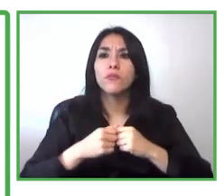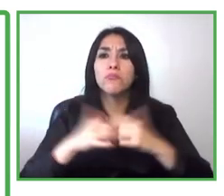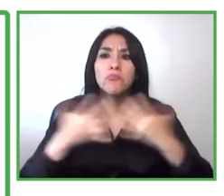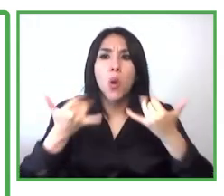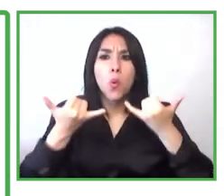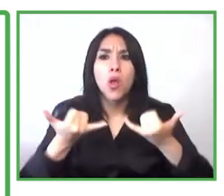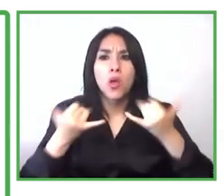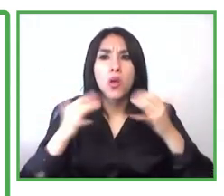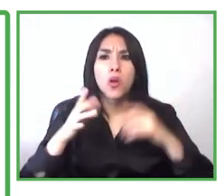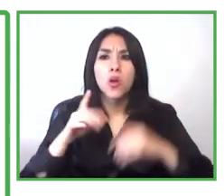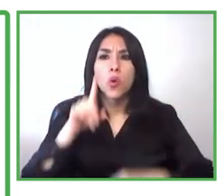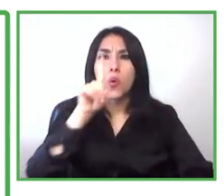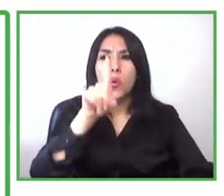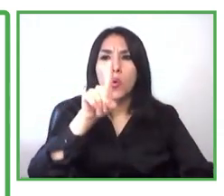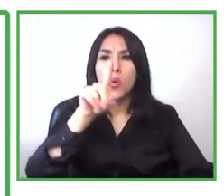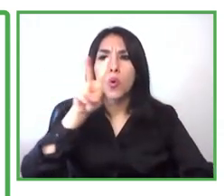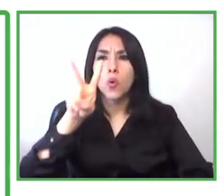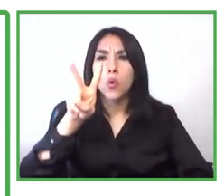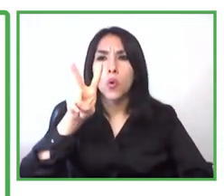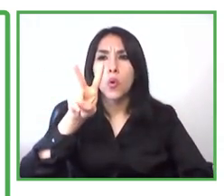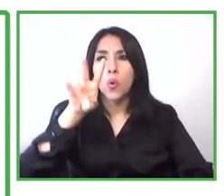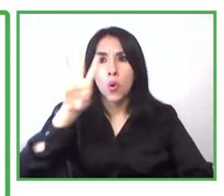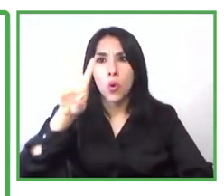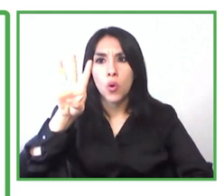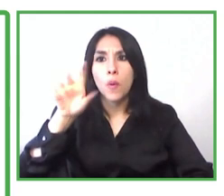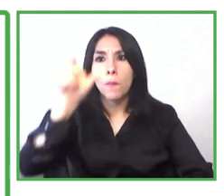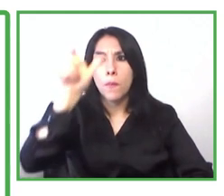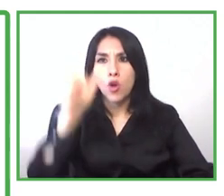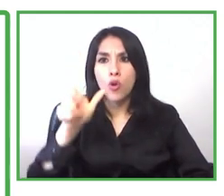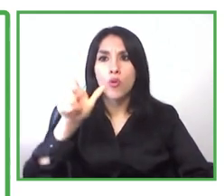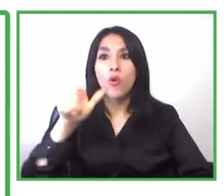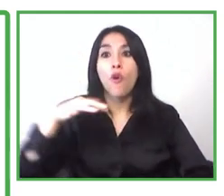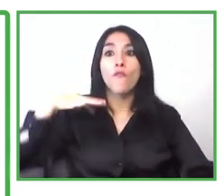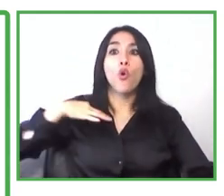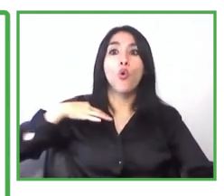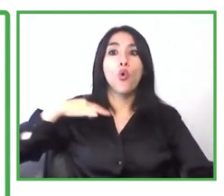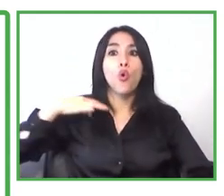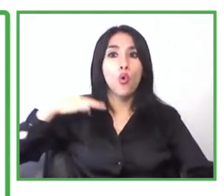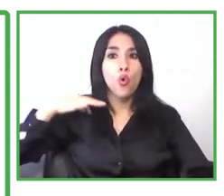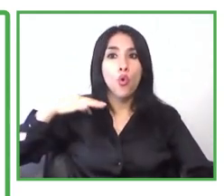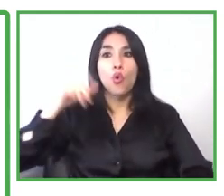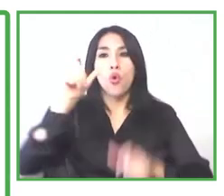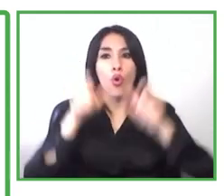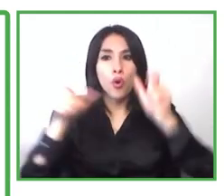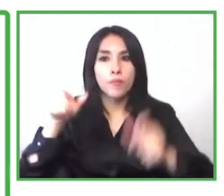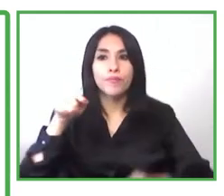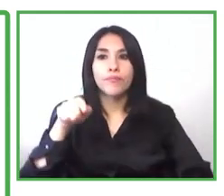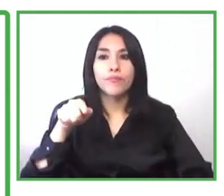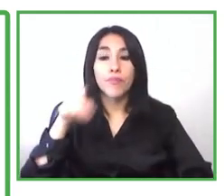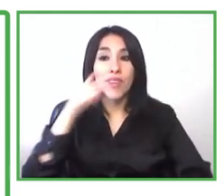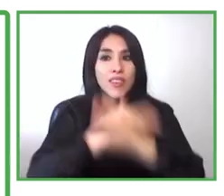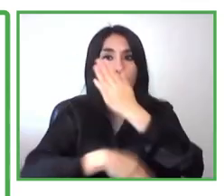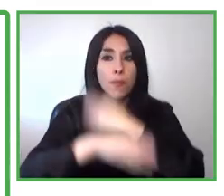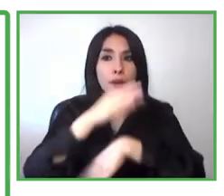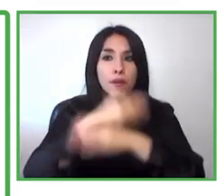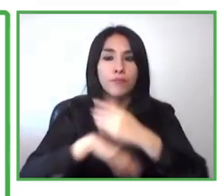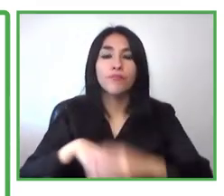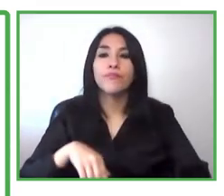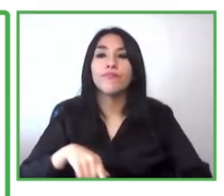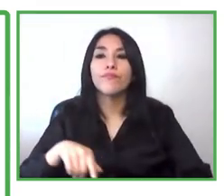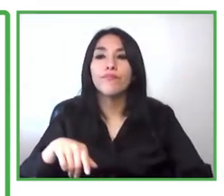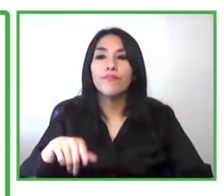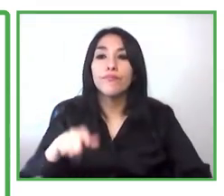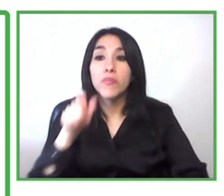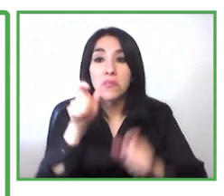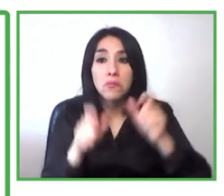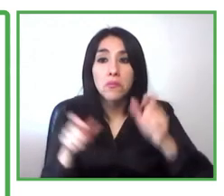disabilities and family members of people with disability and together we bring our experience and background so